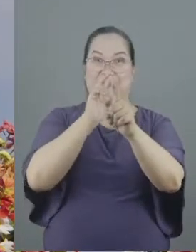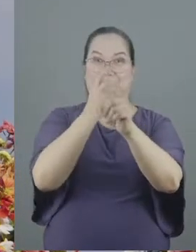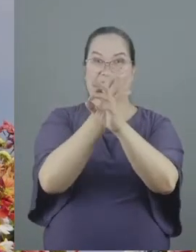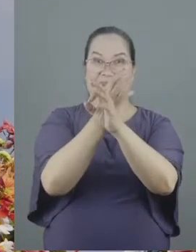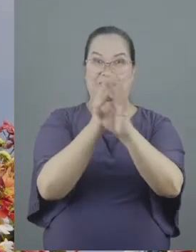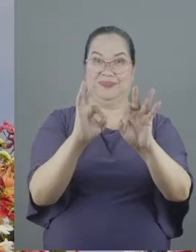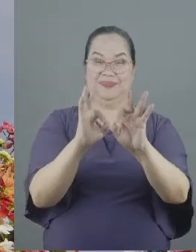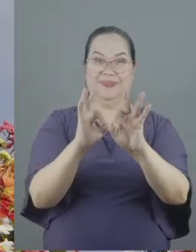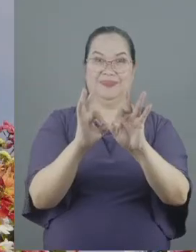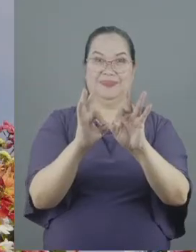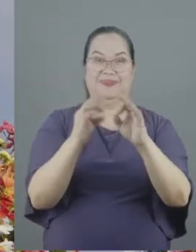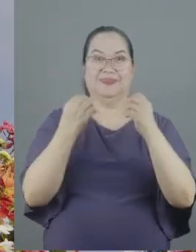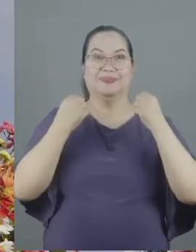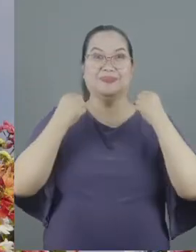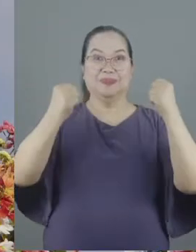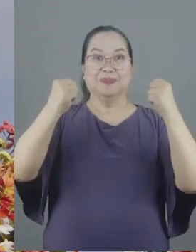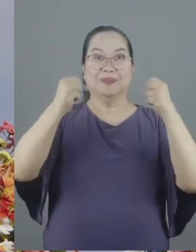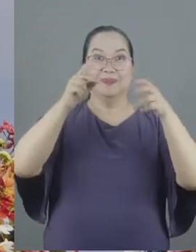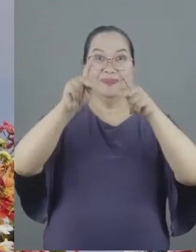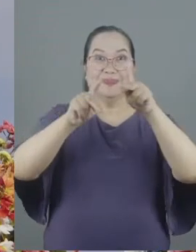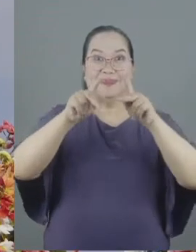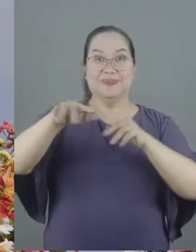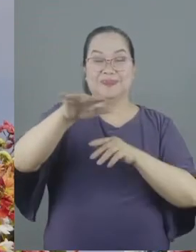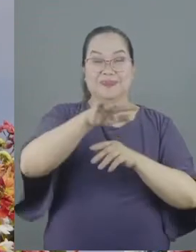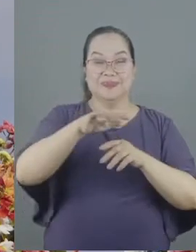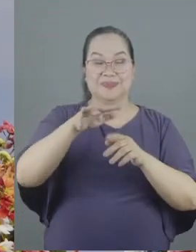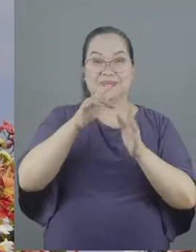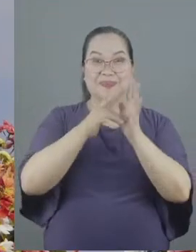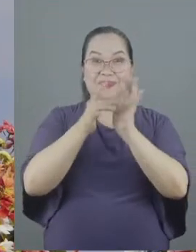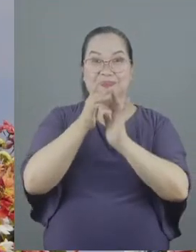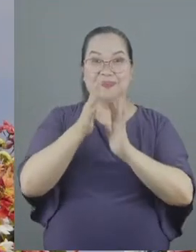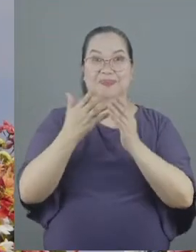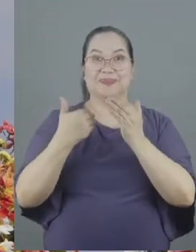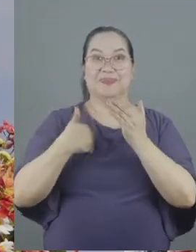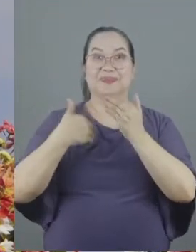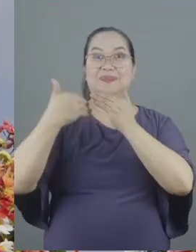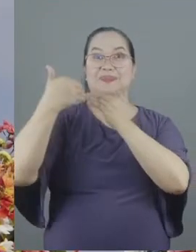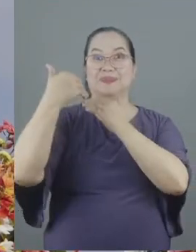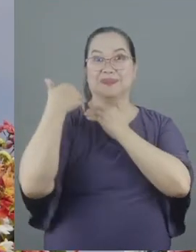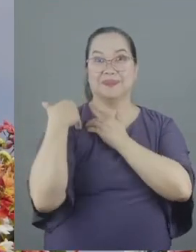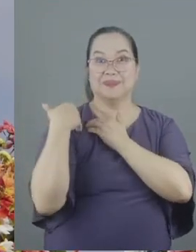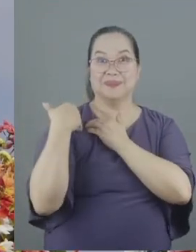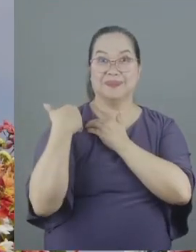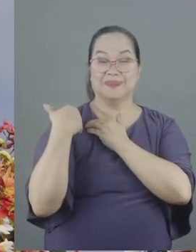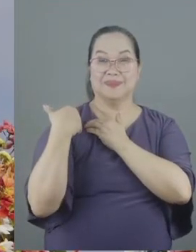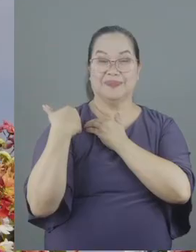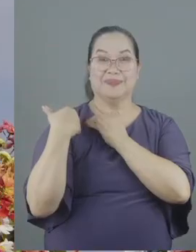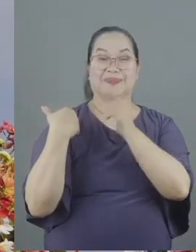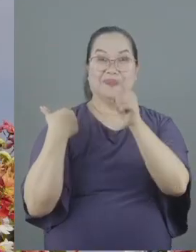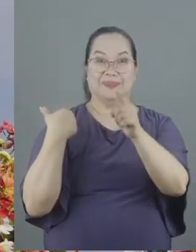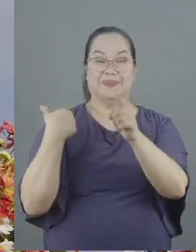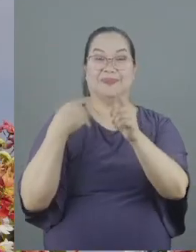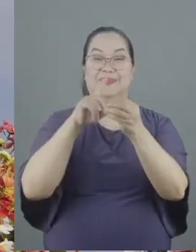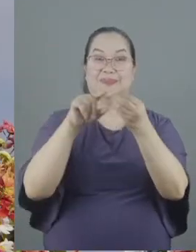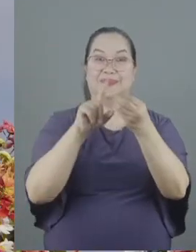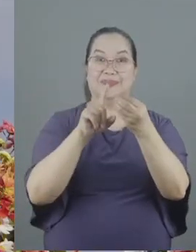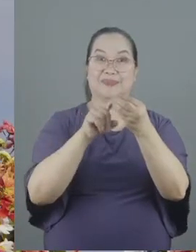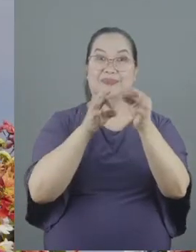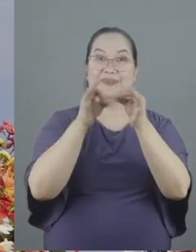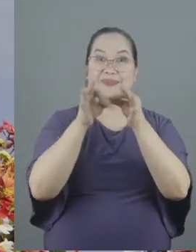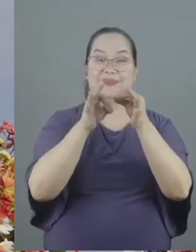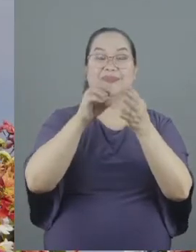now the strong have a burden they have an obligation the word there literally means to be